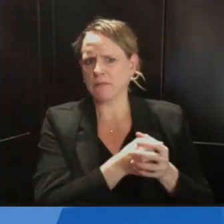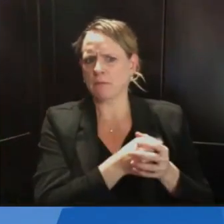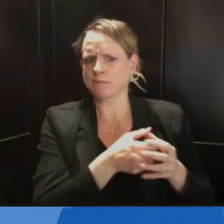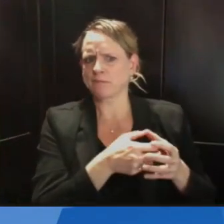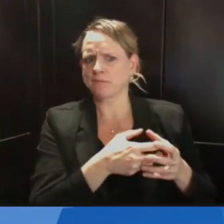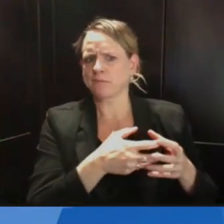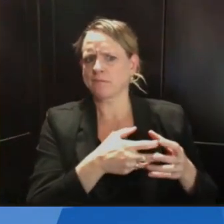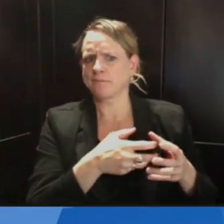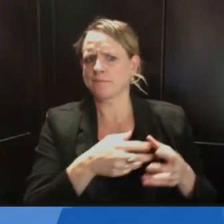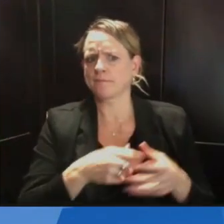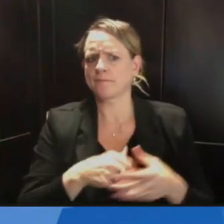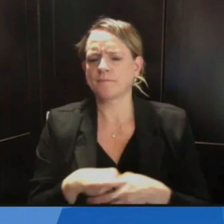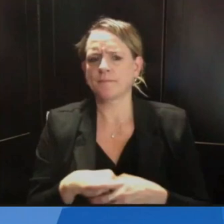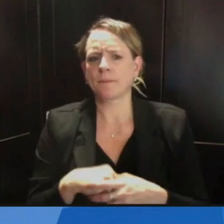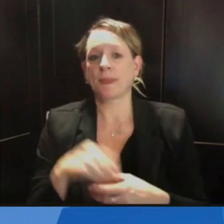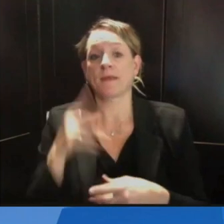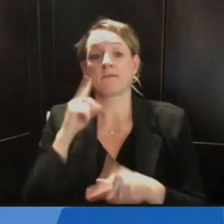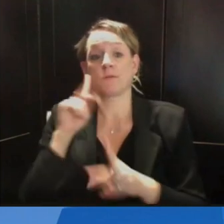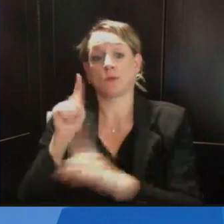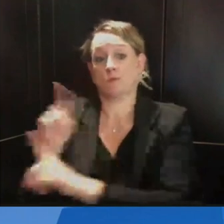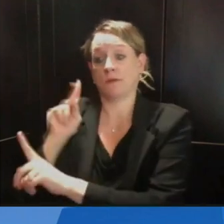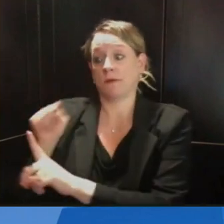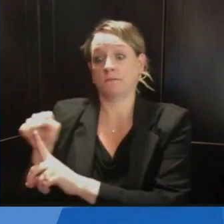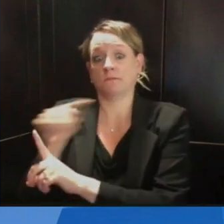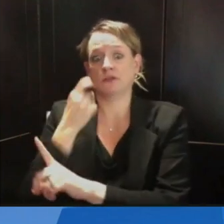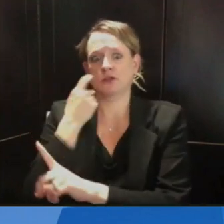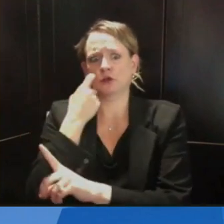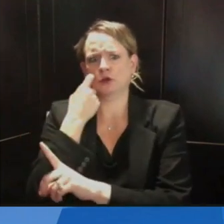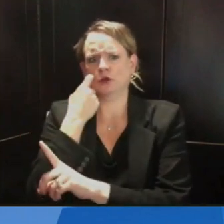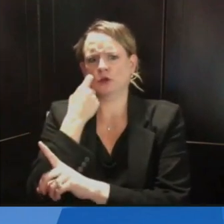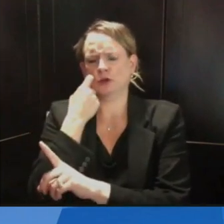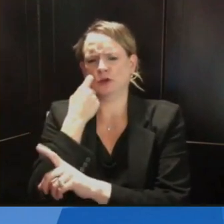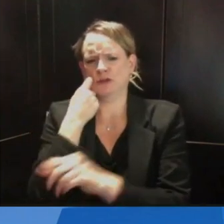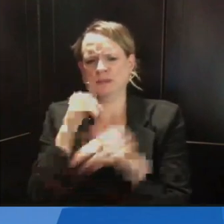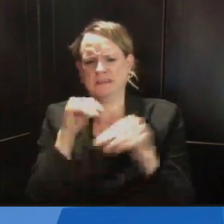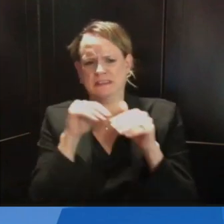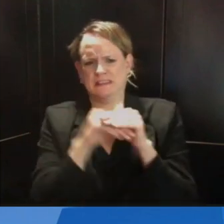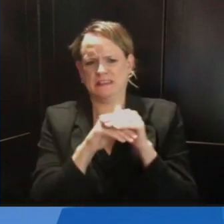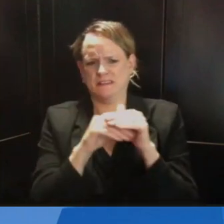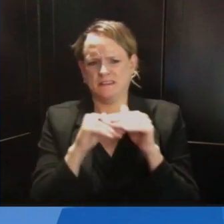hospitalization is getting longer. Is there any sense to why that is?